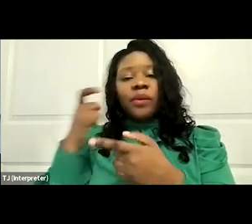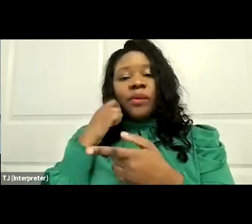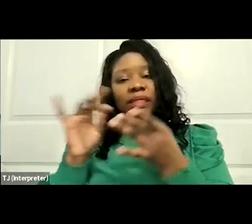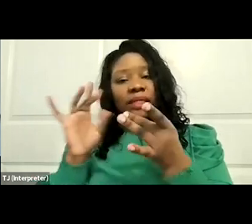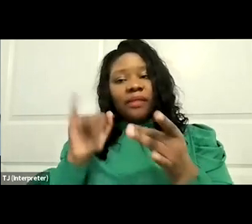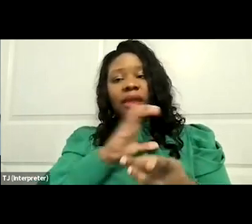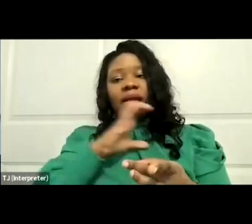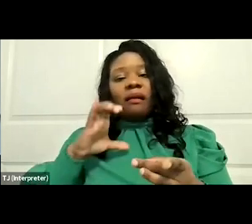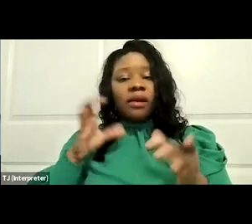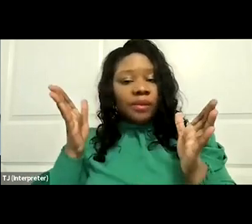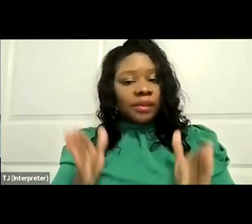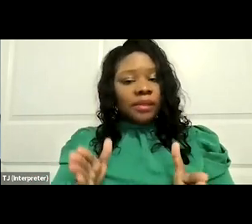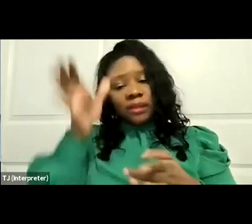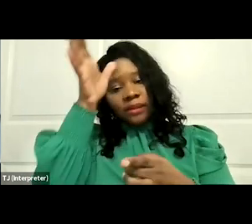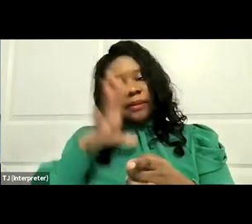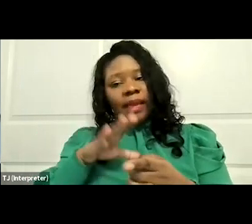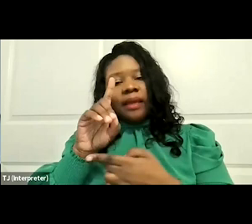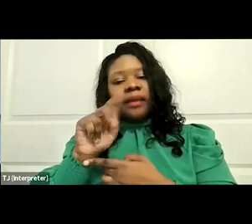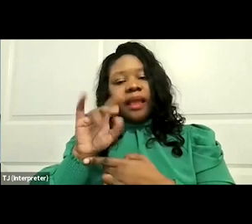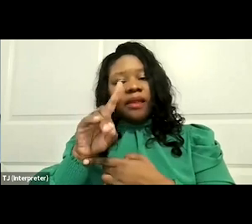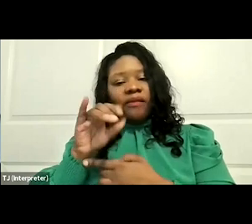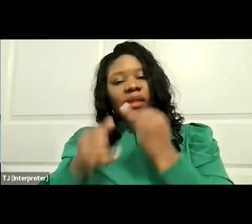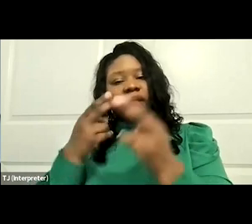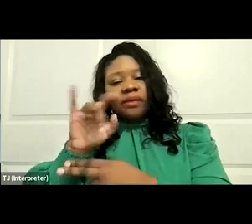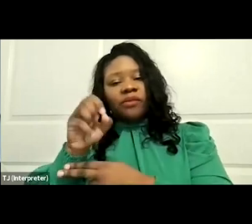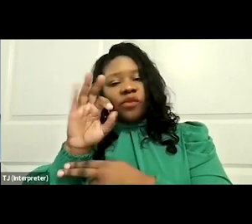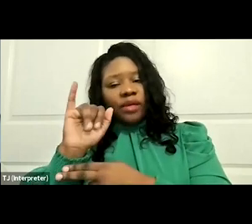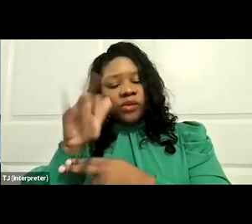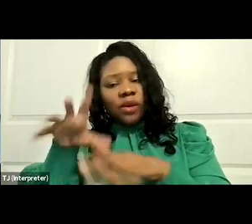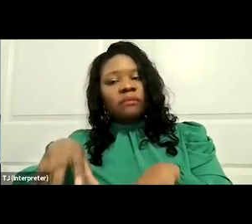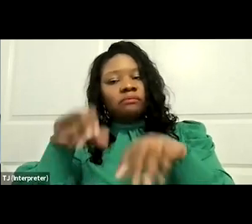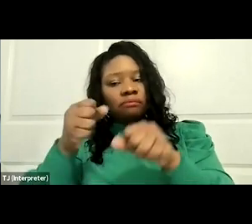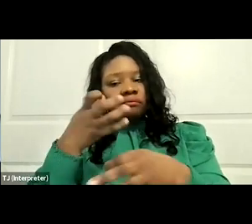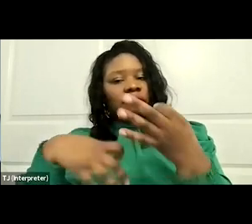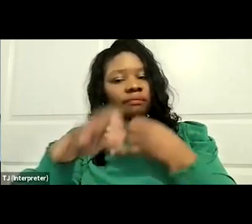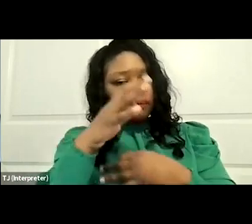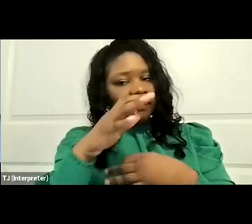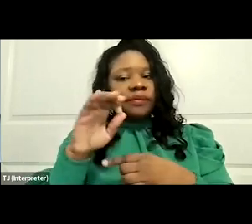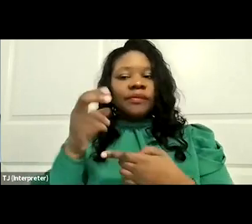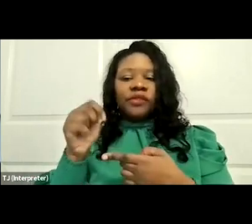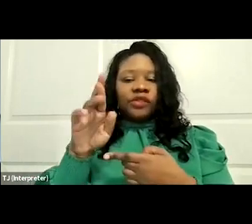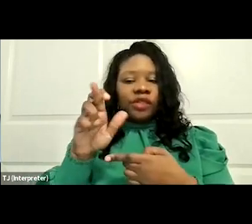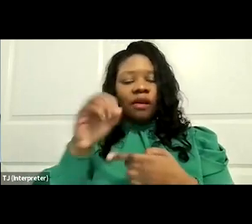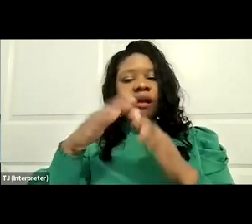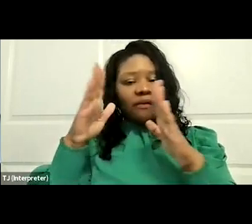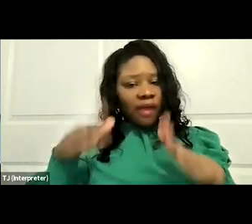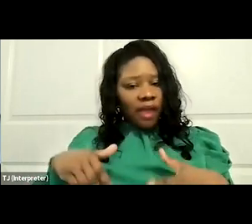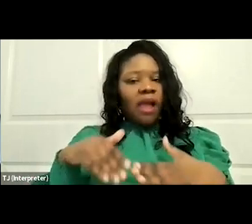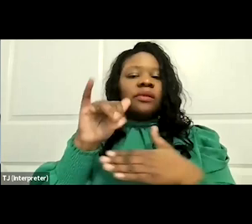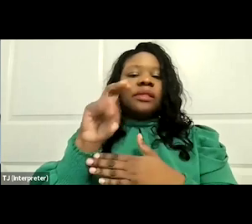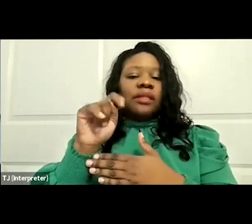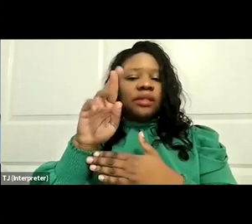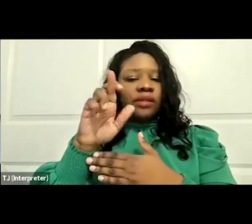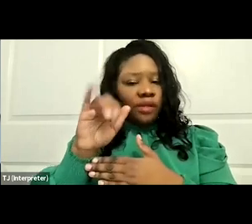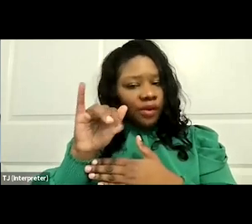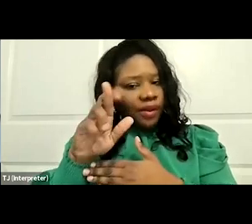David Joyce is going to be taking over likely chairmanship of the House Interior Appropriations Committee.